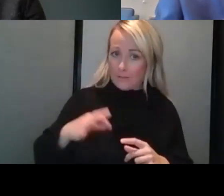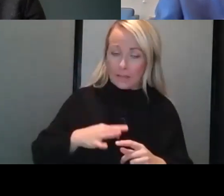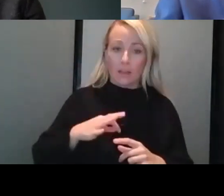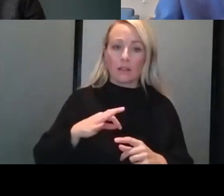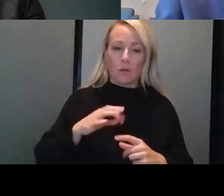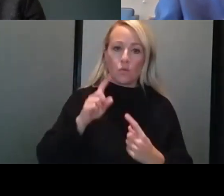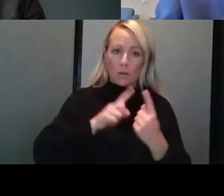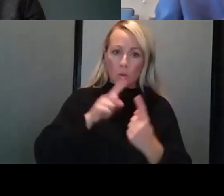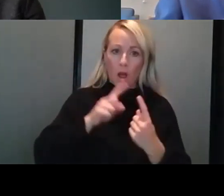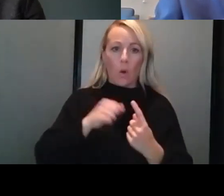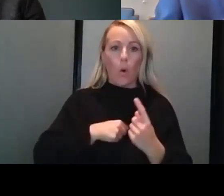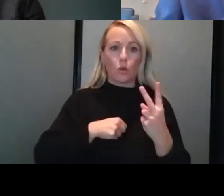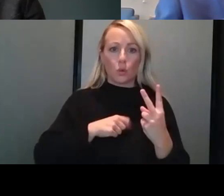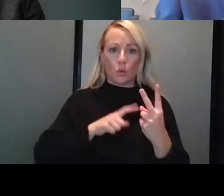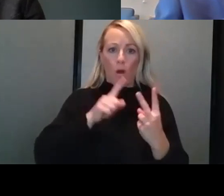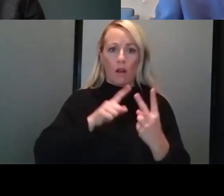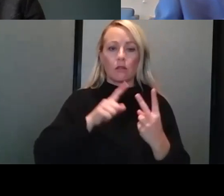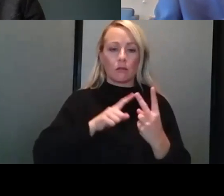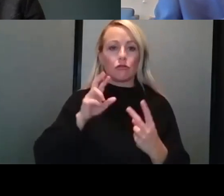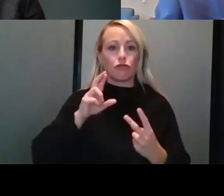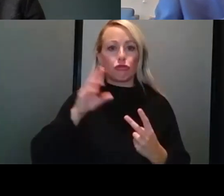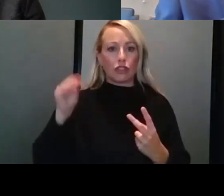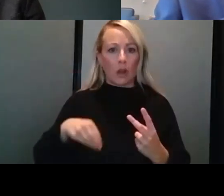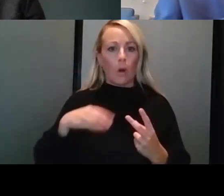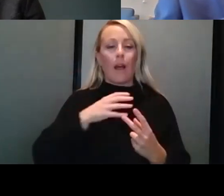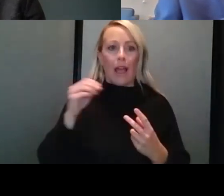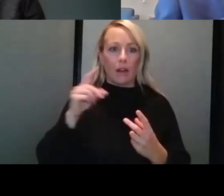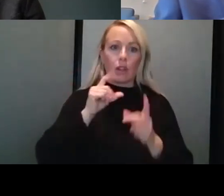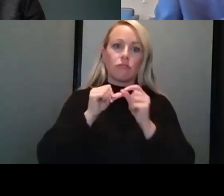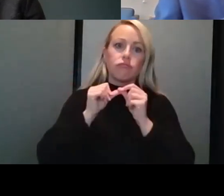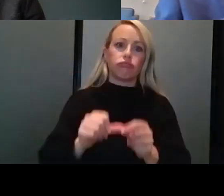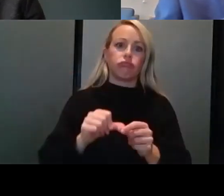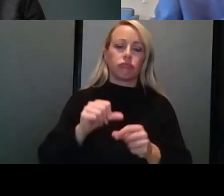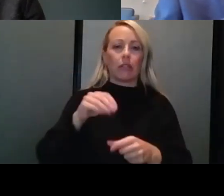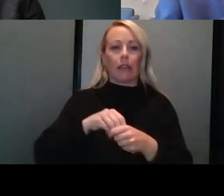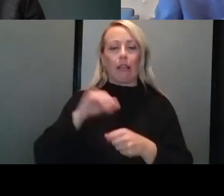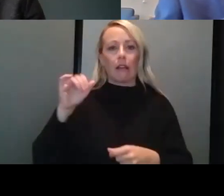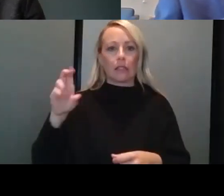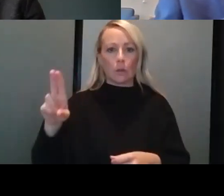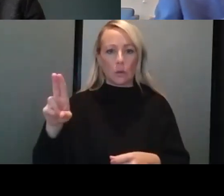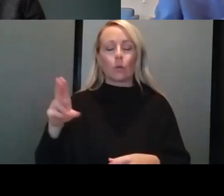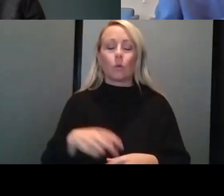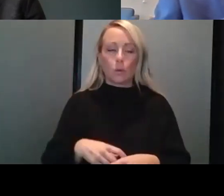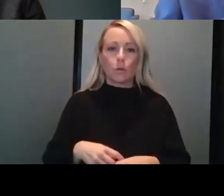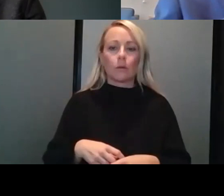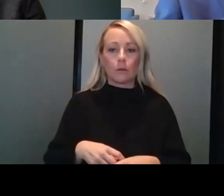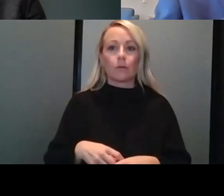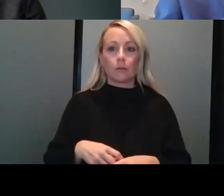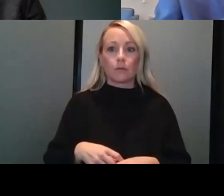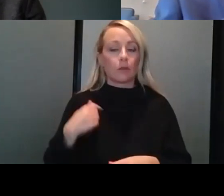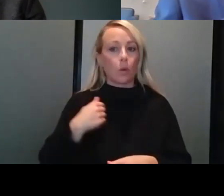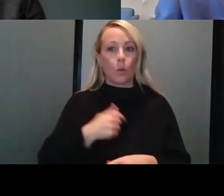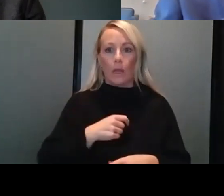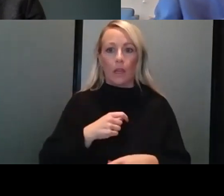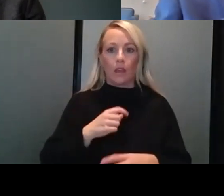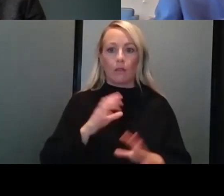-one or two-to-one nursing ratio, and they have very long lengths of stay in the ICU. So although we certainly have